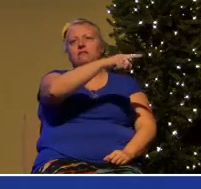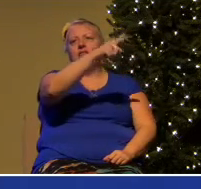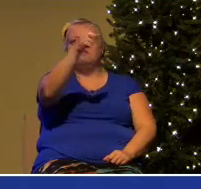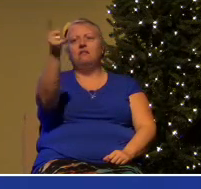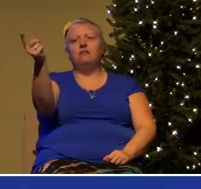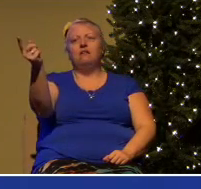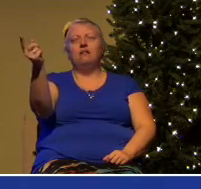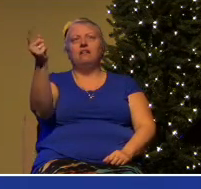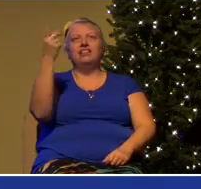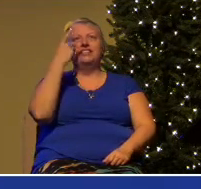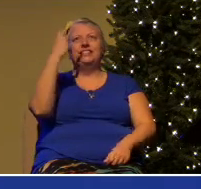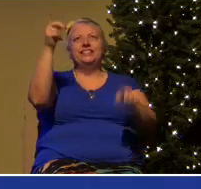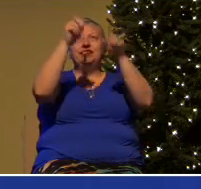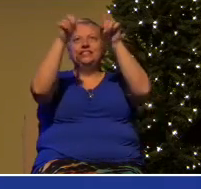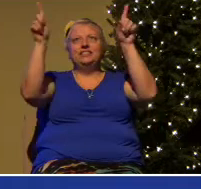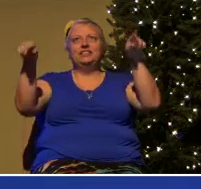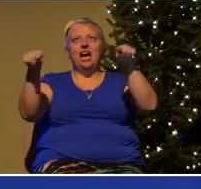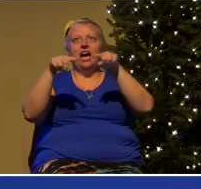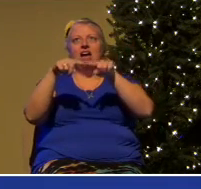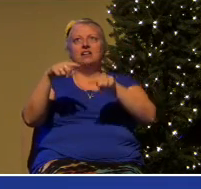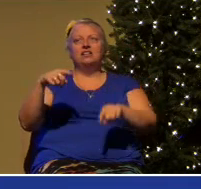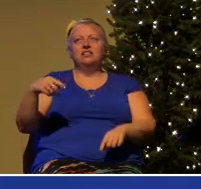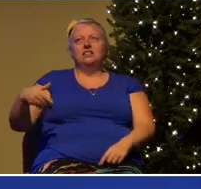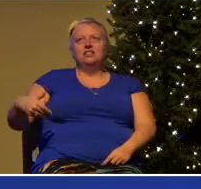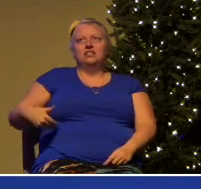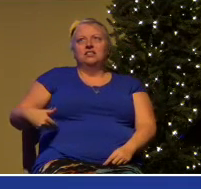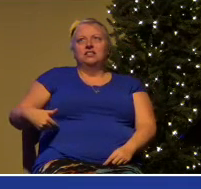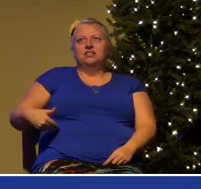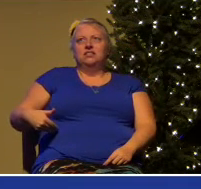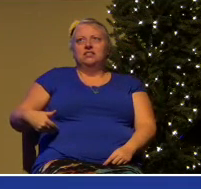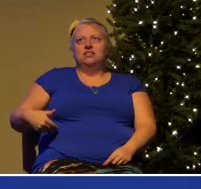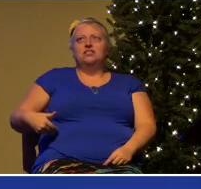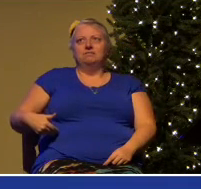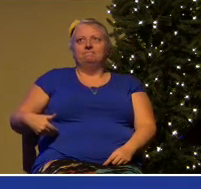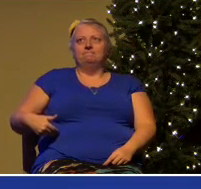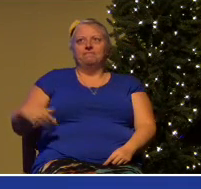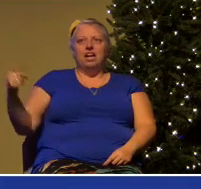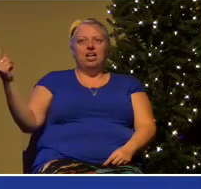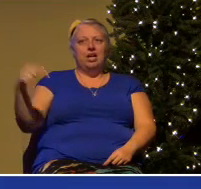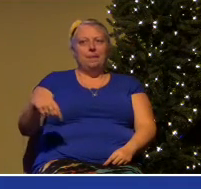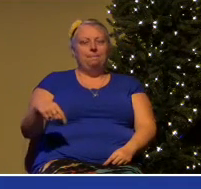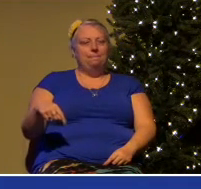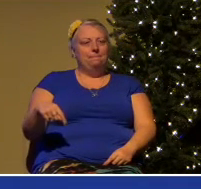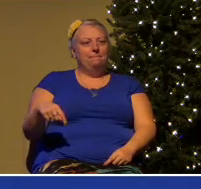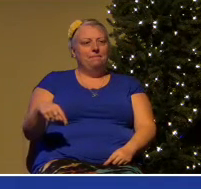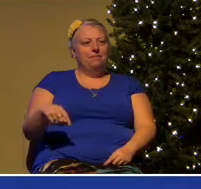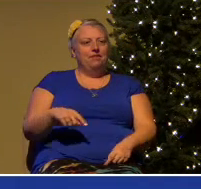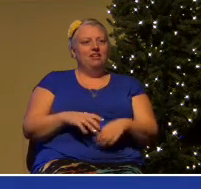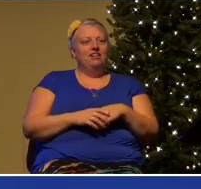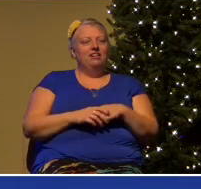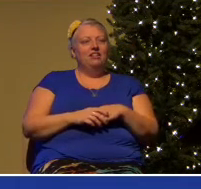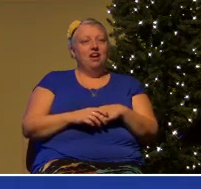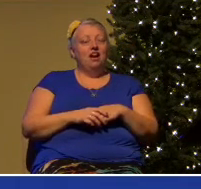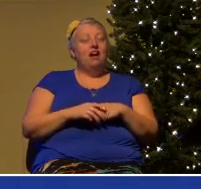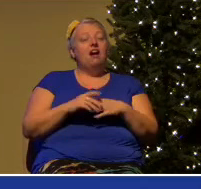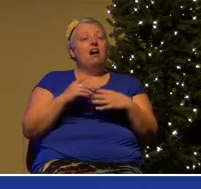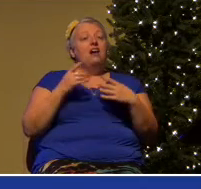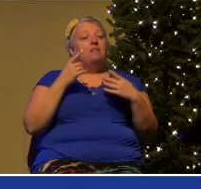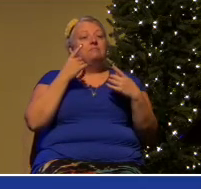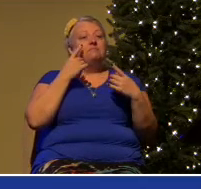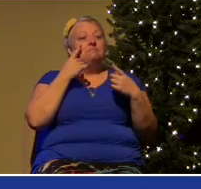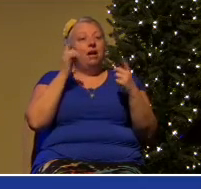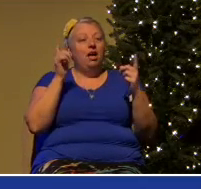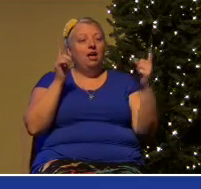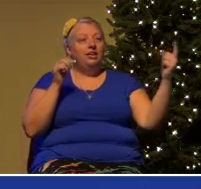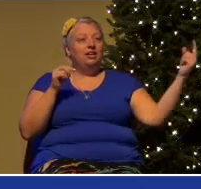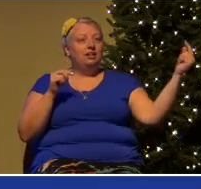something tells me this is where I need to go and eventually they do and when they do guess what happens they